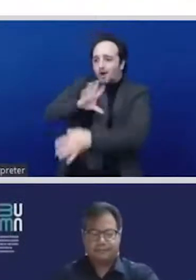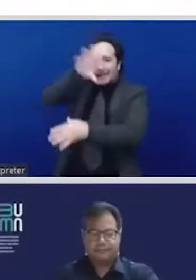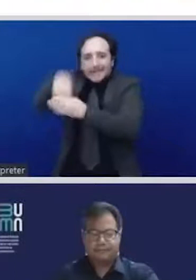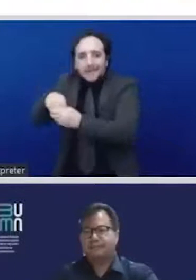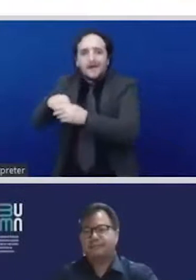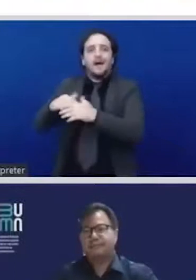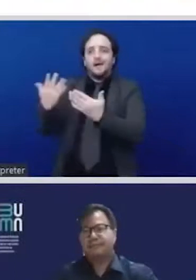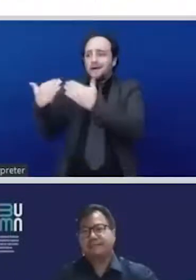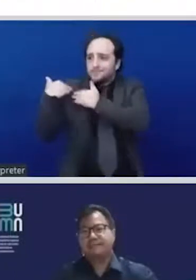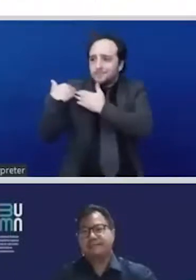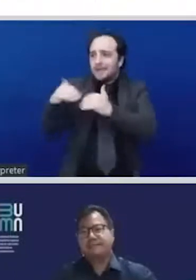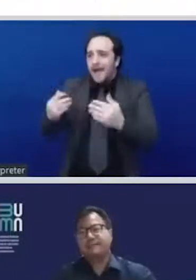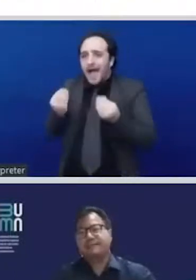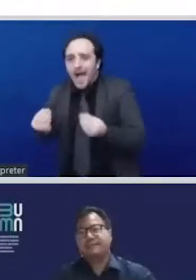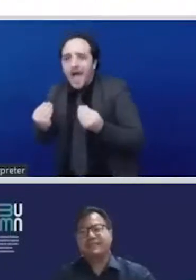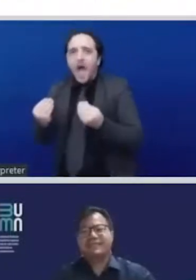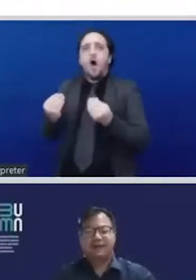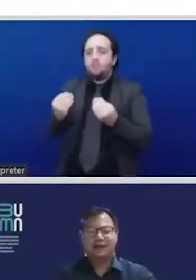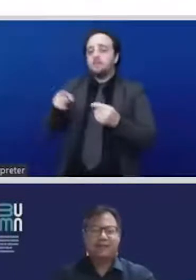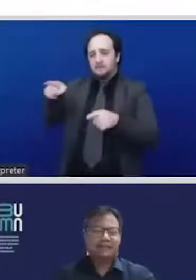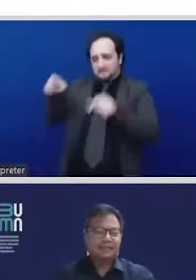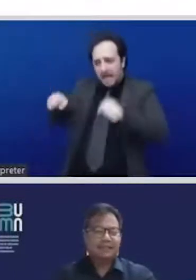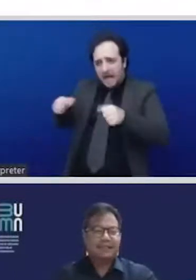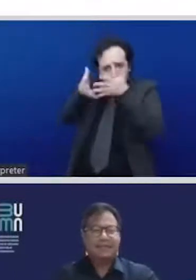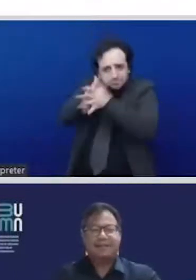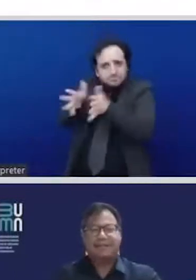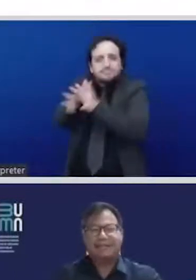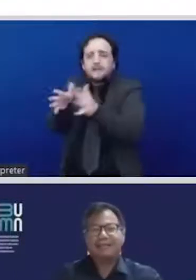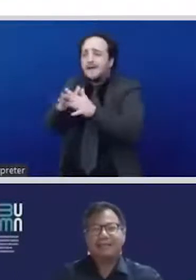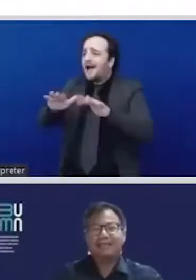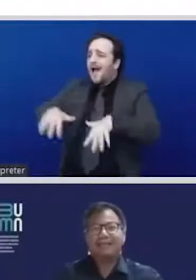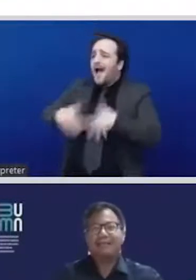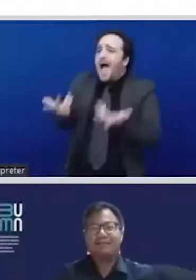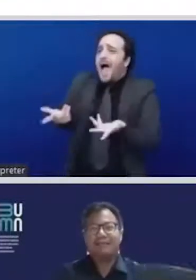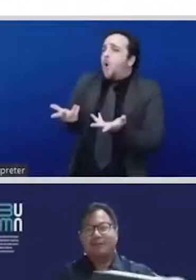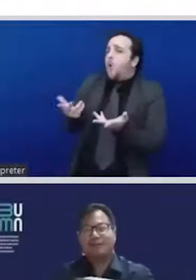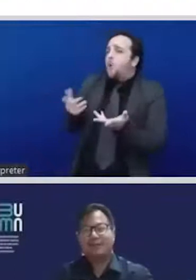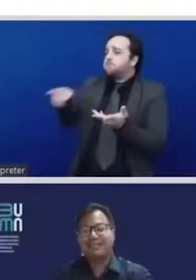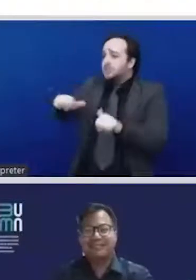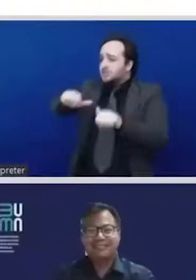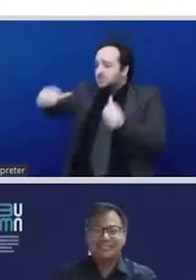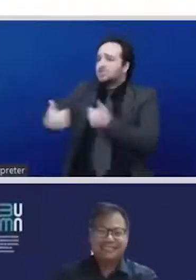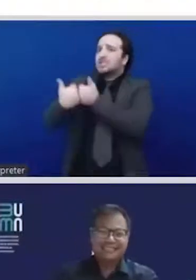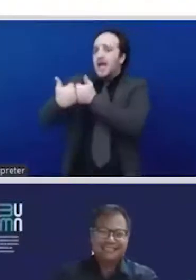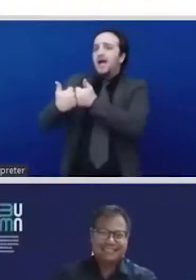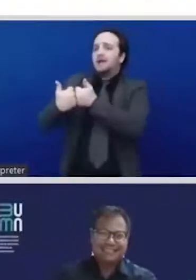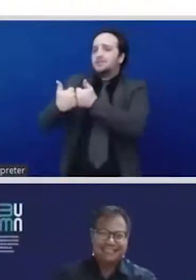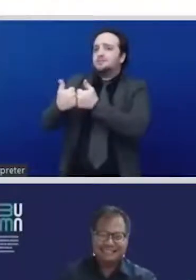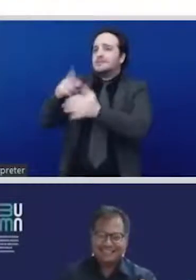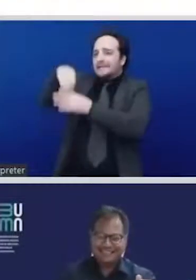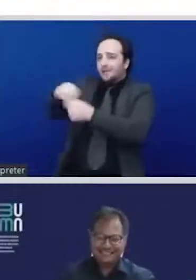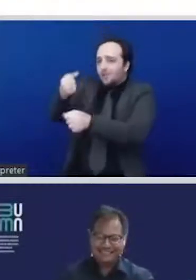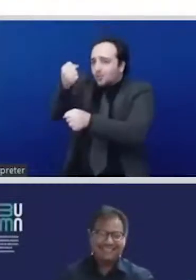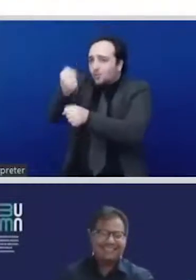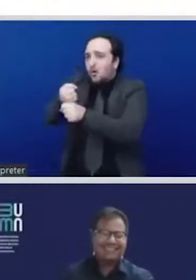have and what you have seen new in this context of pandemia. Welcome, Veda. Thank you.